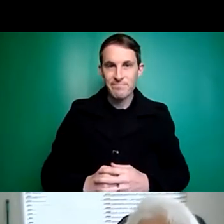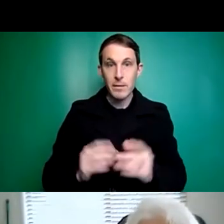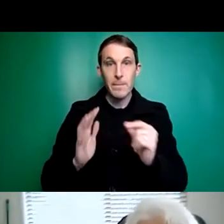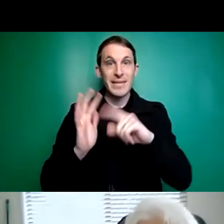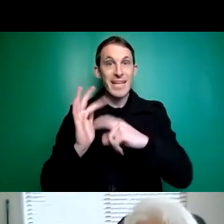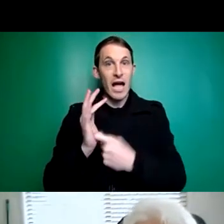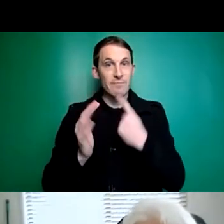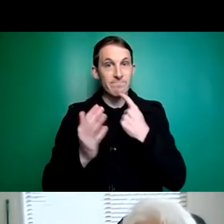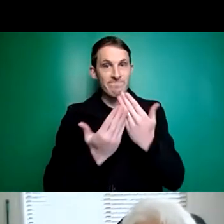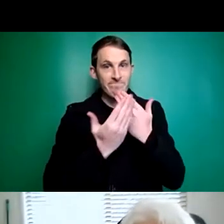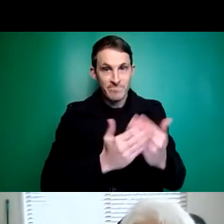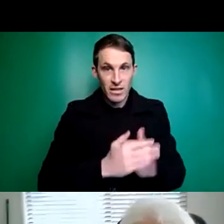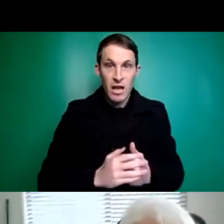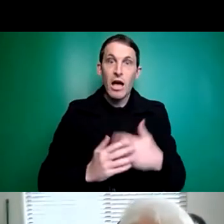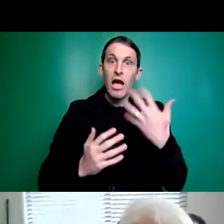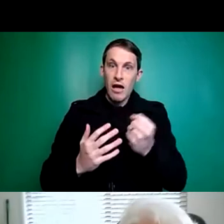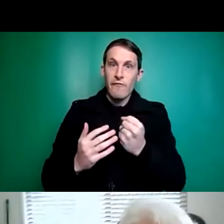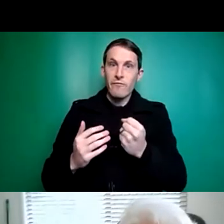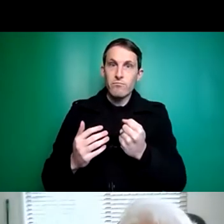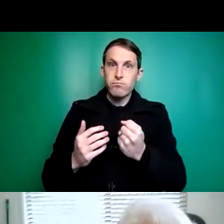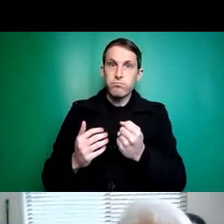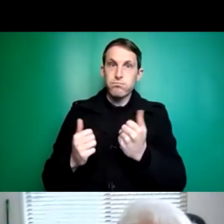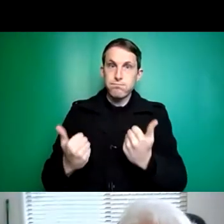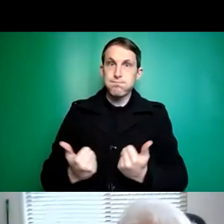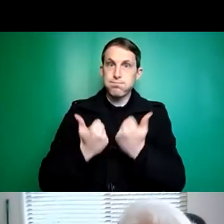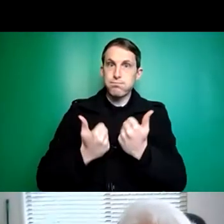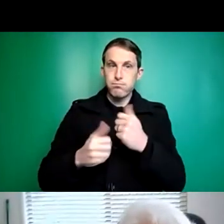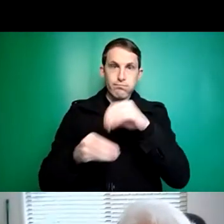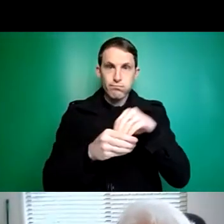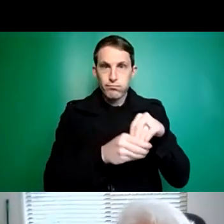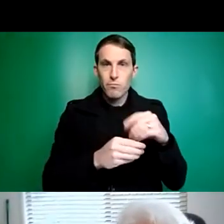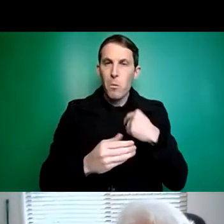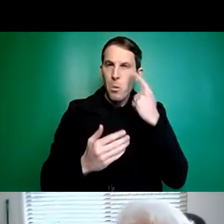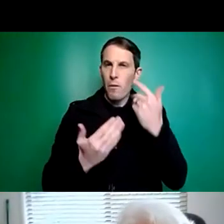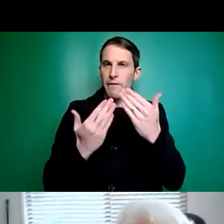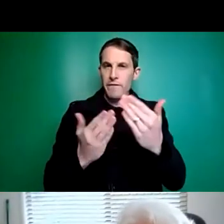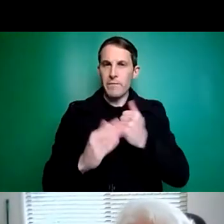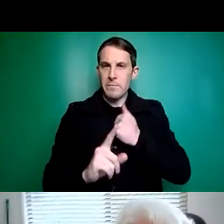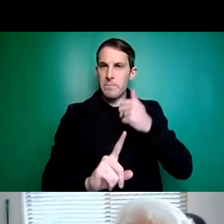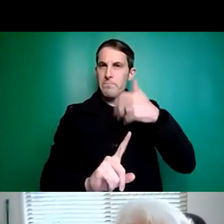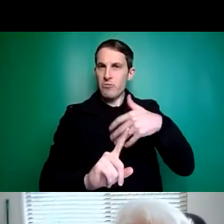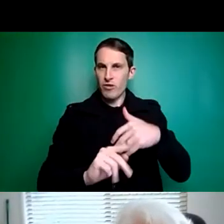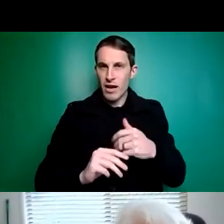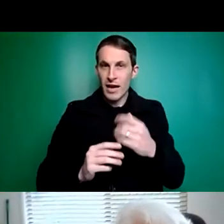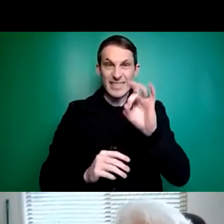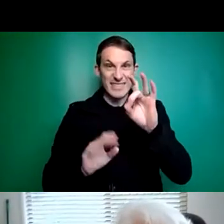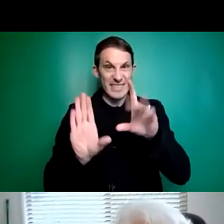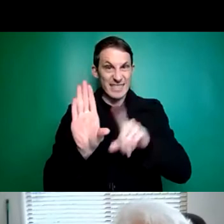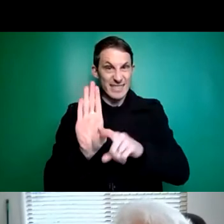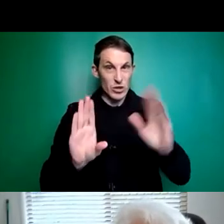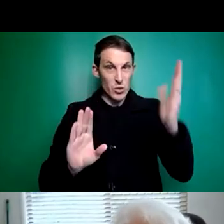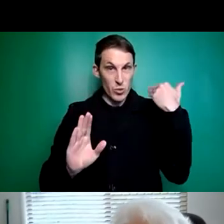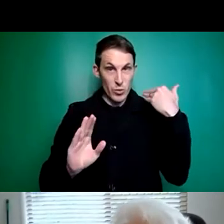Look, there's a variety of things that have happened. Perhaps we'll just give you a little bit of background. Ten years ago, was living in an